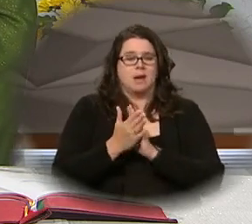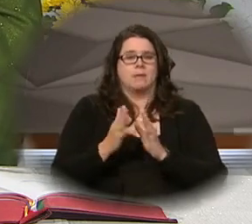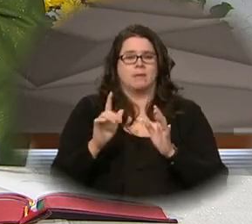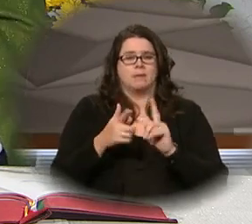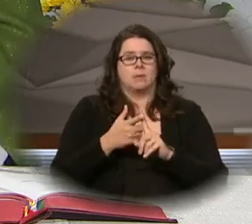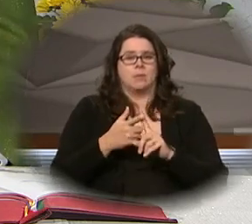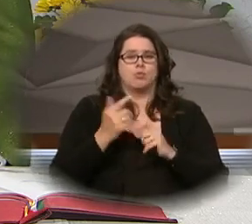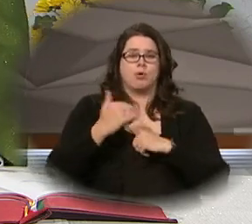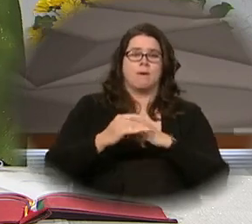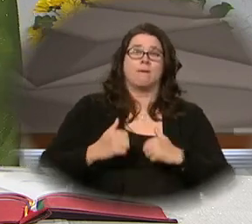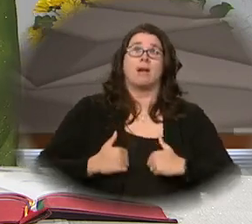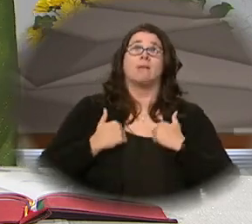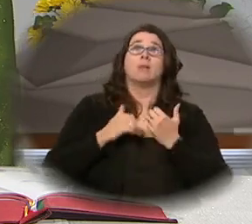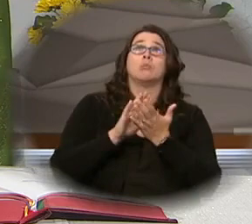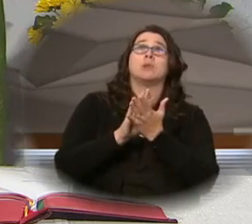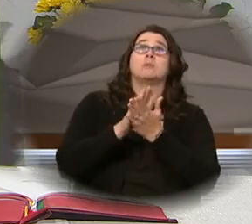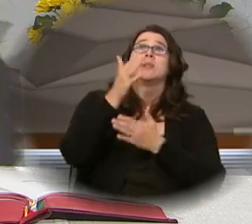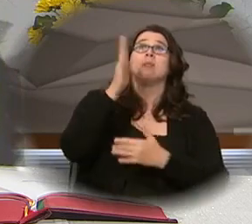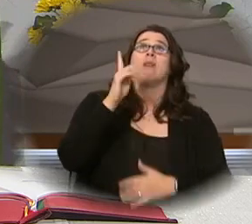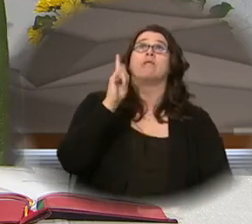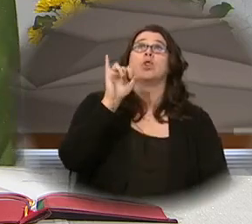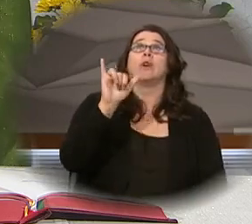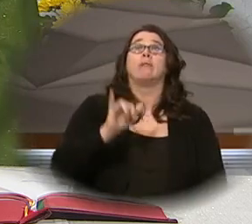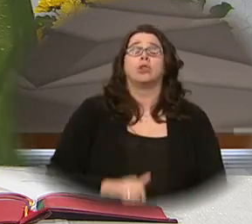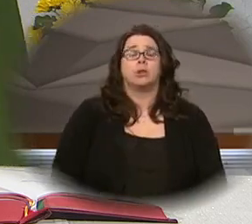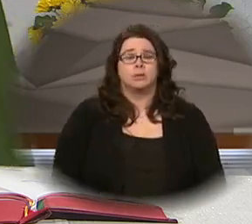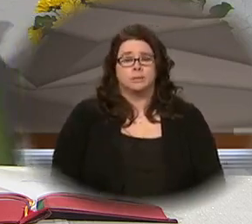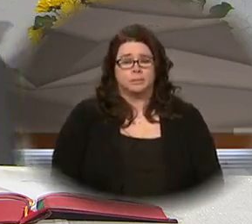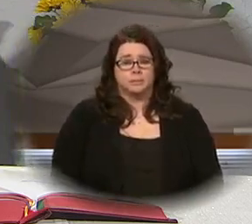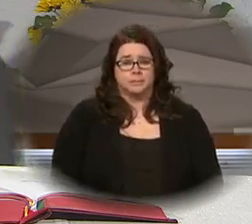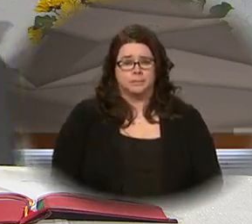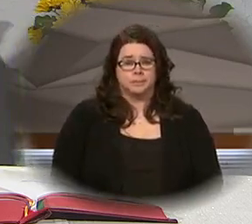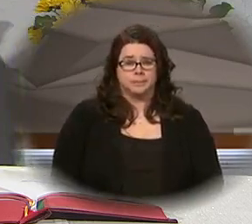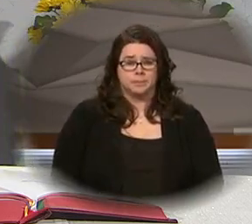become for us the bread of life. Blessed be God forever.